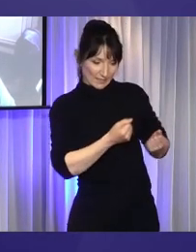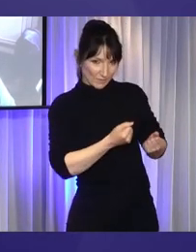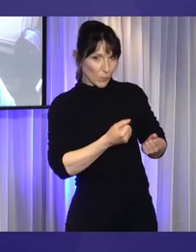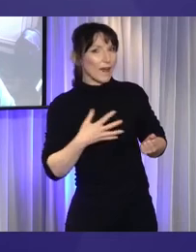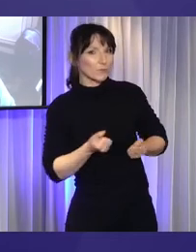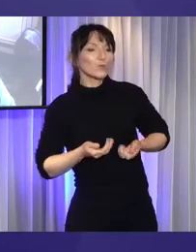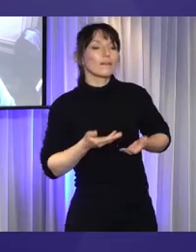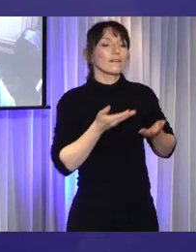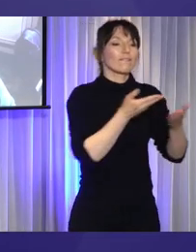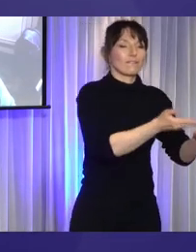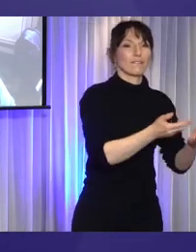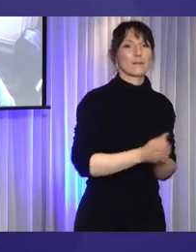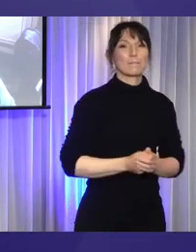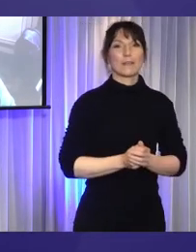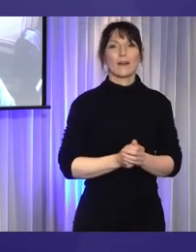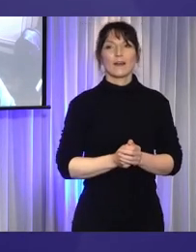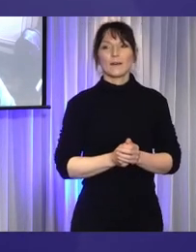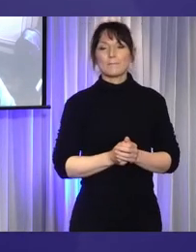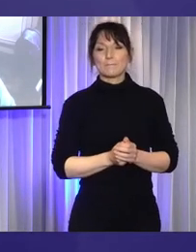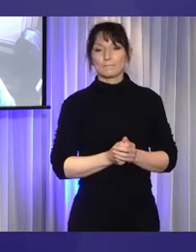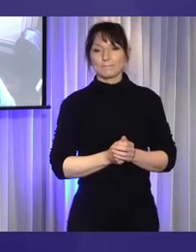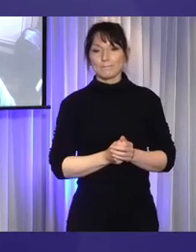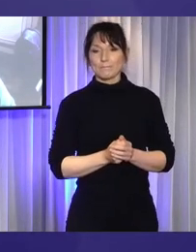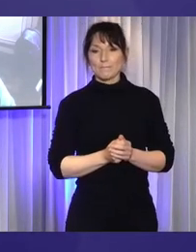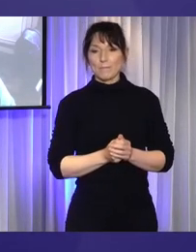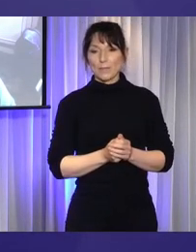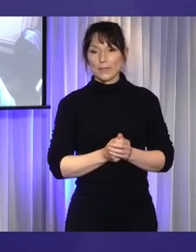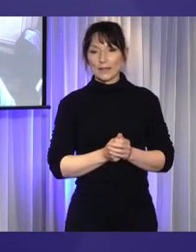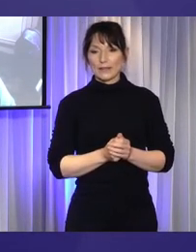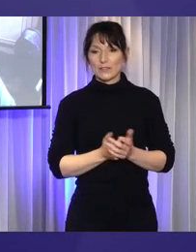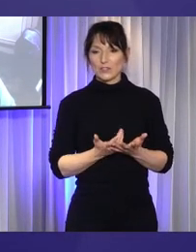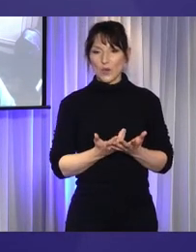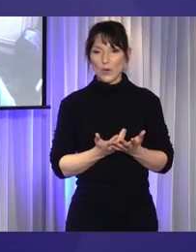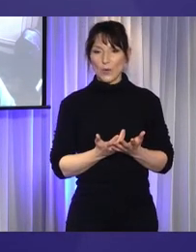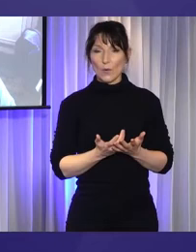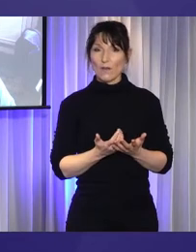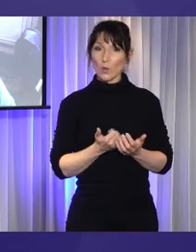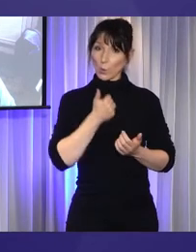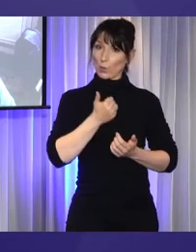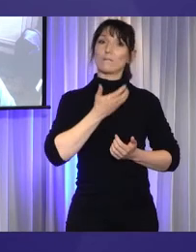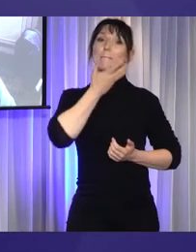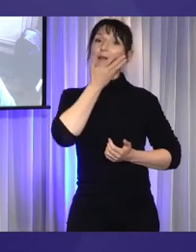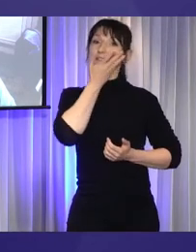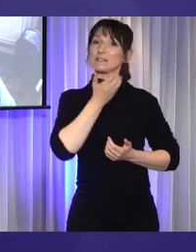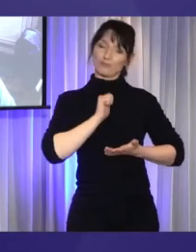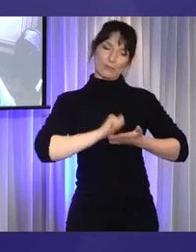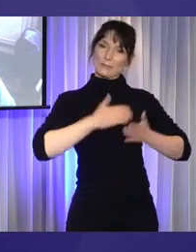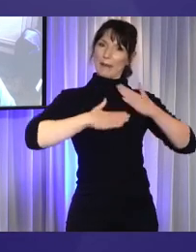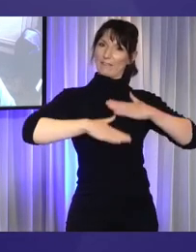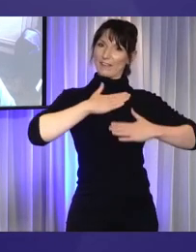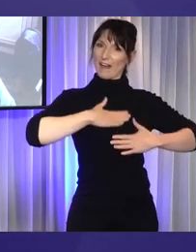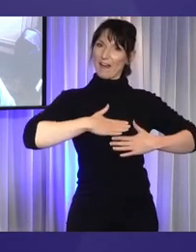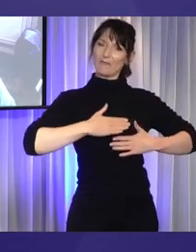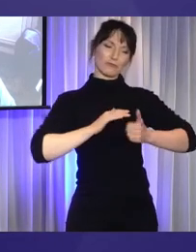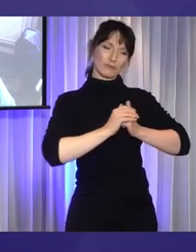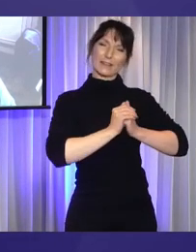to give. Having manners and being friendly was always helpful. But there